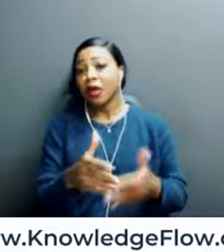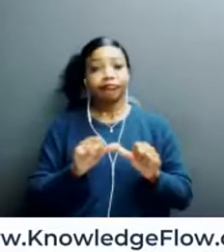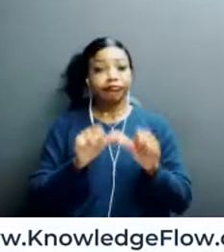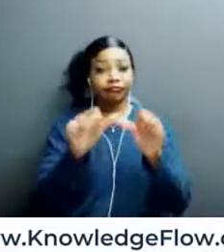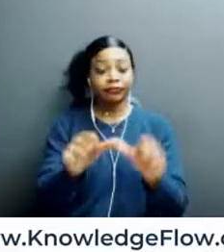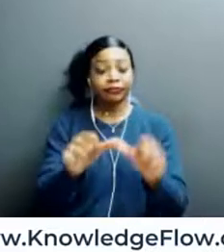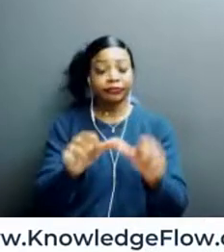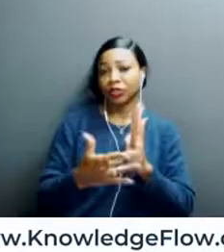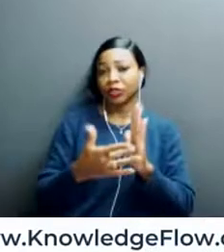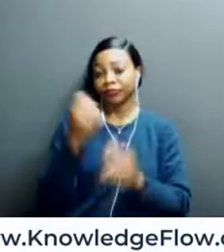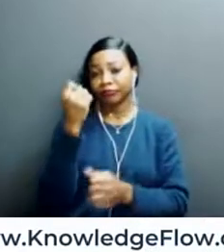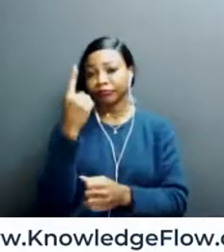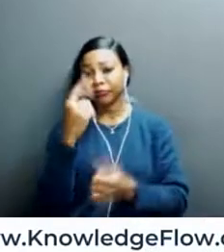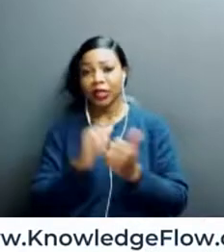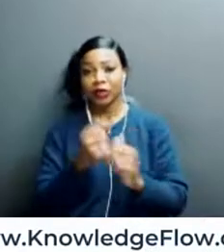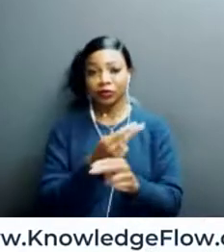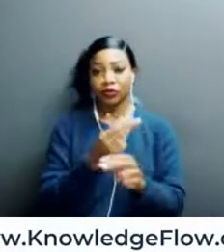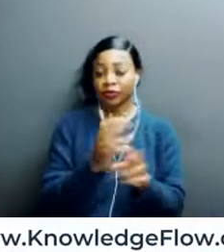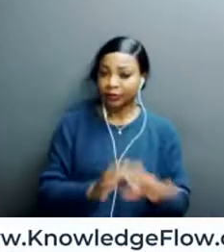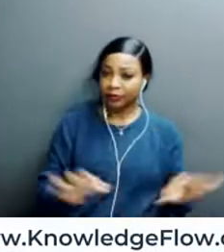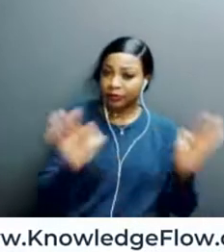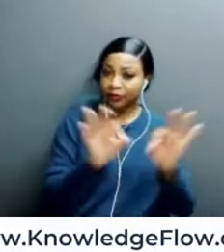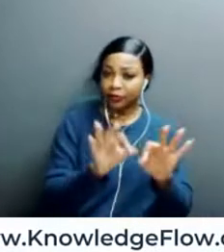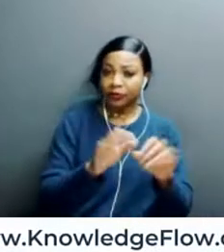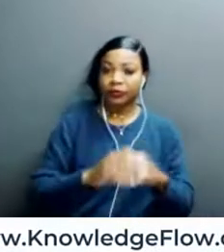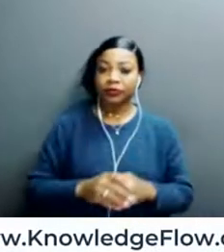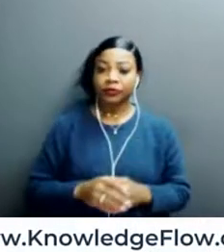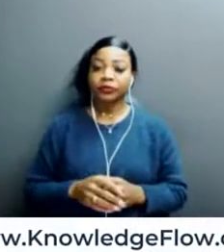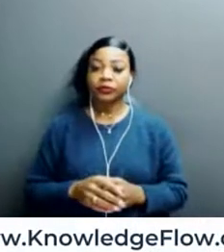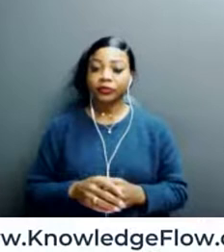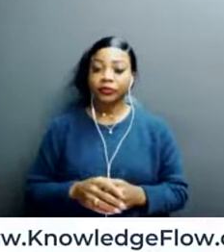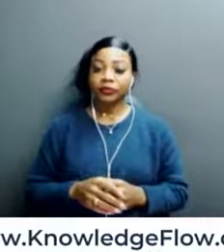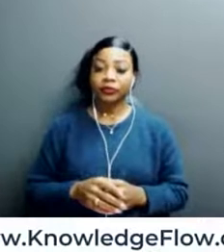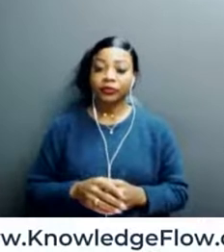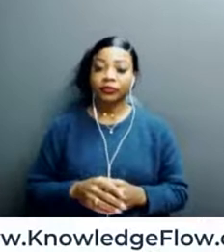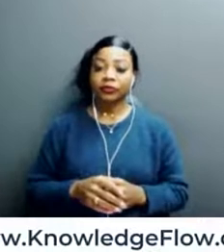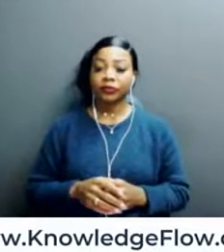for the social participation and continued social participation of these older adults.